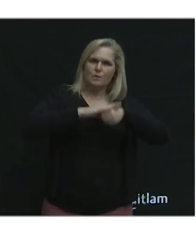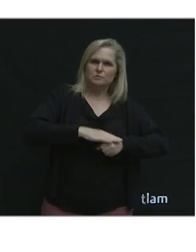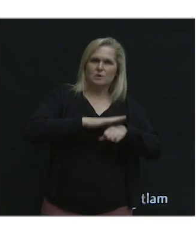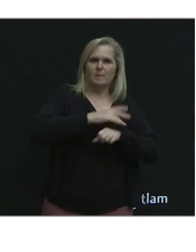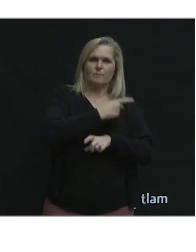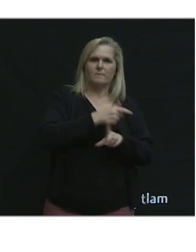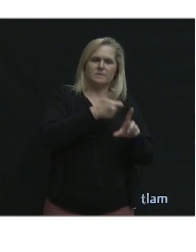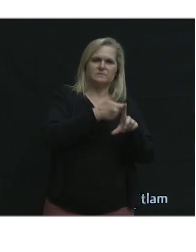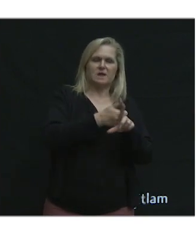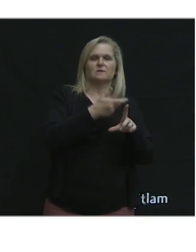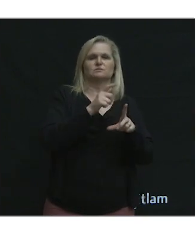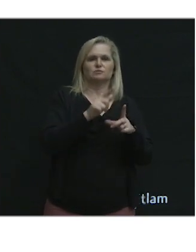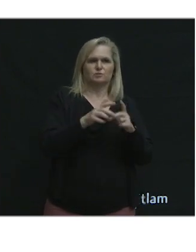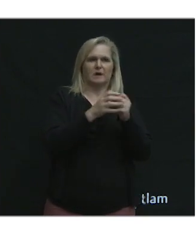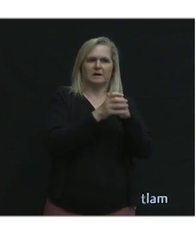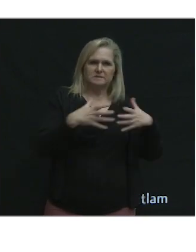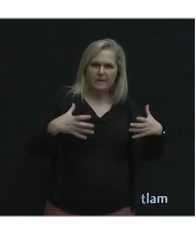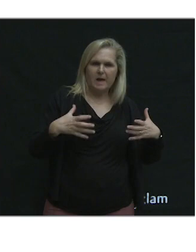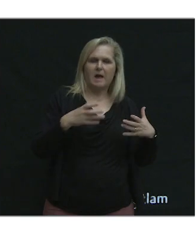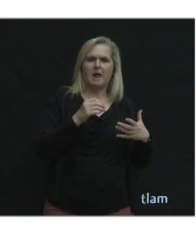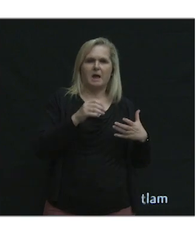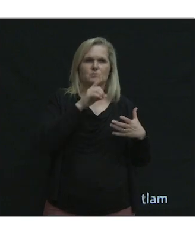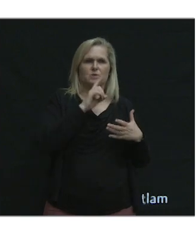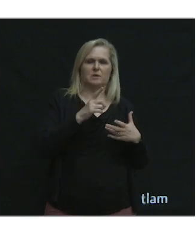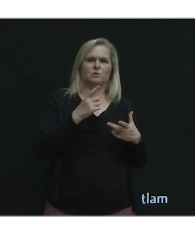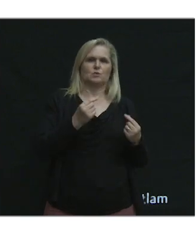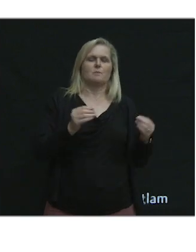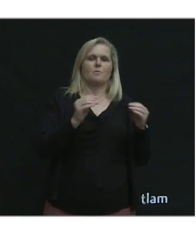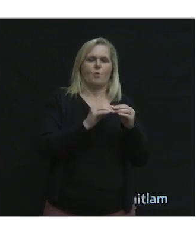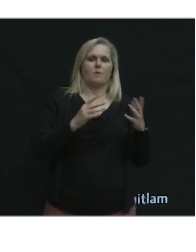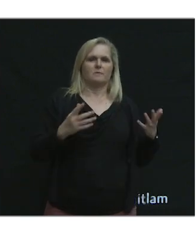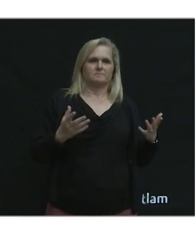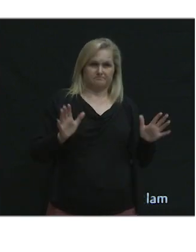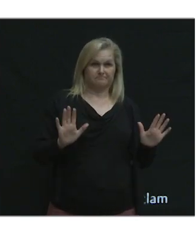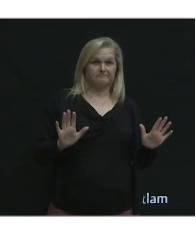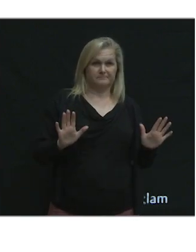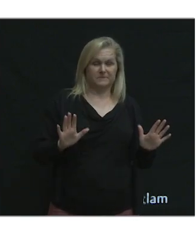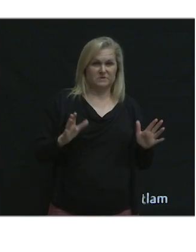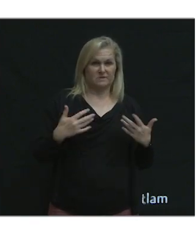redo it and expand it. And Colorado just did something very similar and it's like wildly successful. place. beautiful.